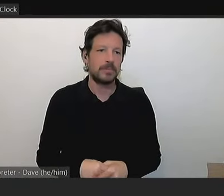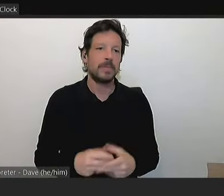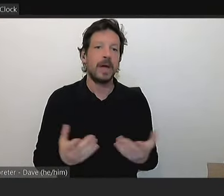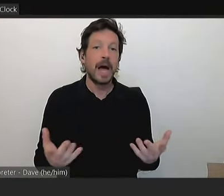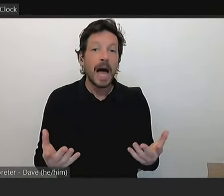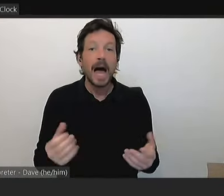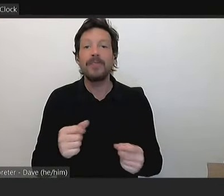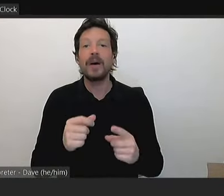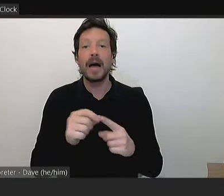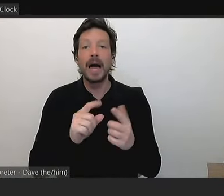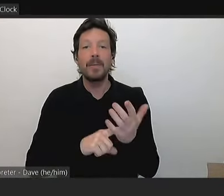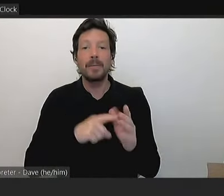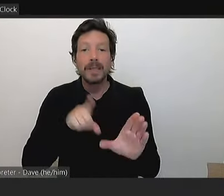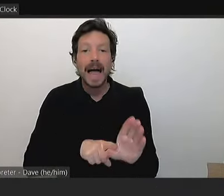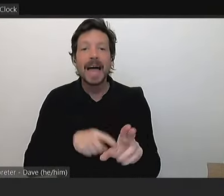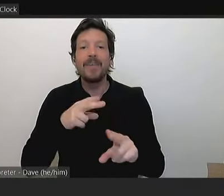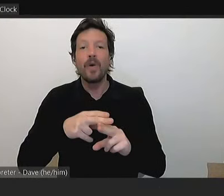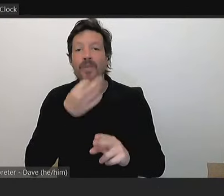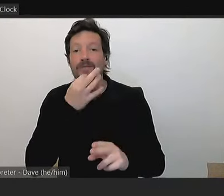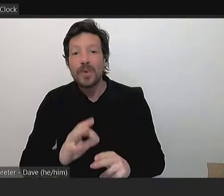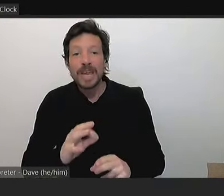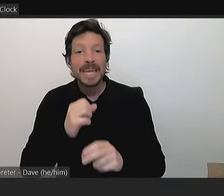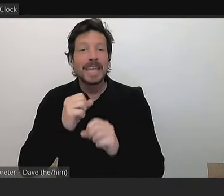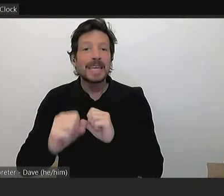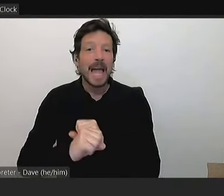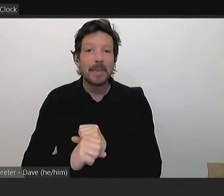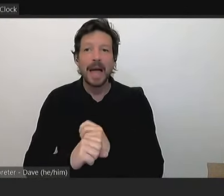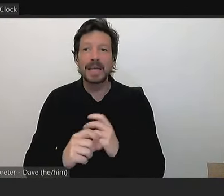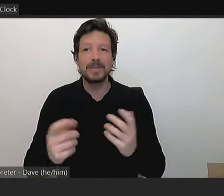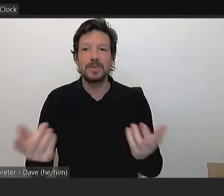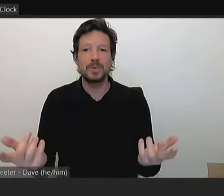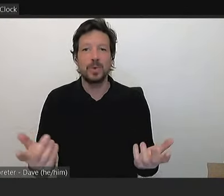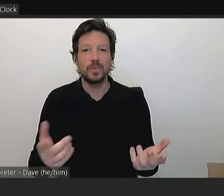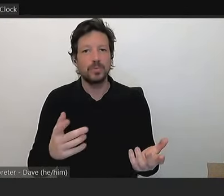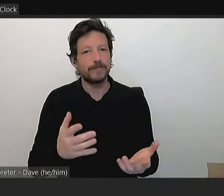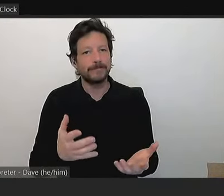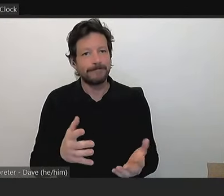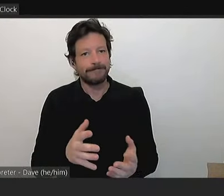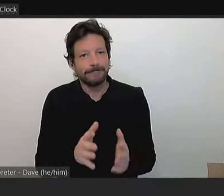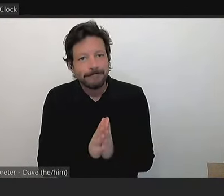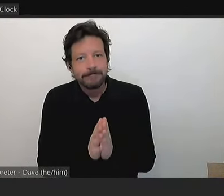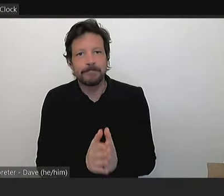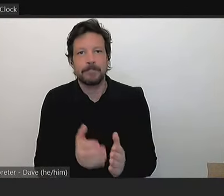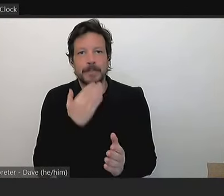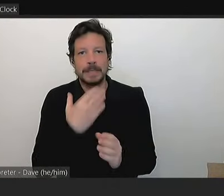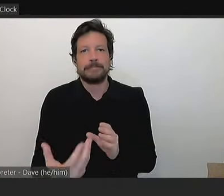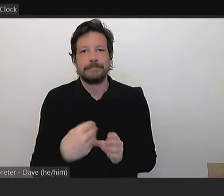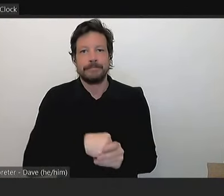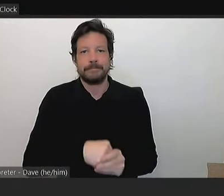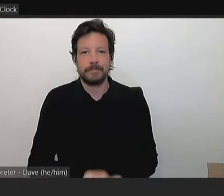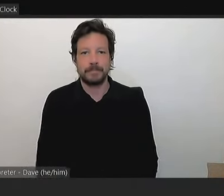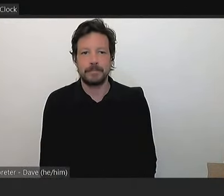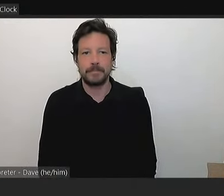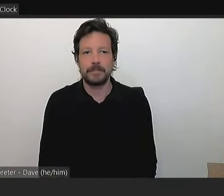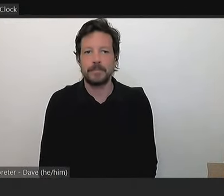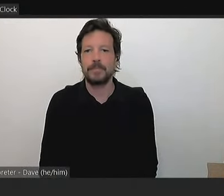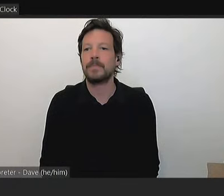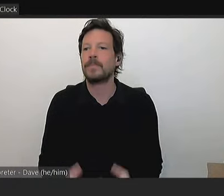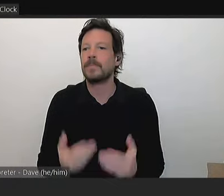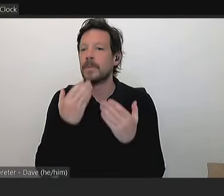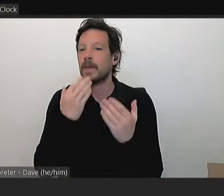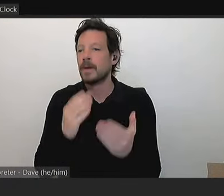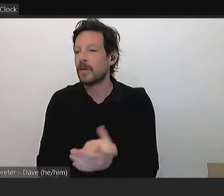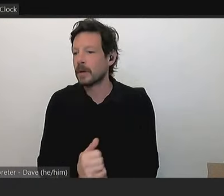campaigns that we've had. So we, urgently thank you and consider your investment into the Thank you very much. Perfect timing.